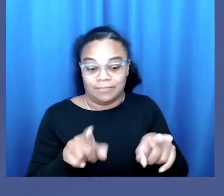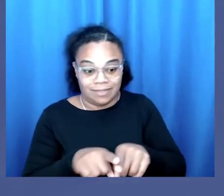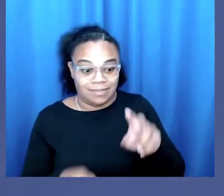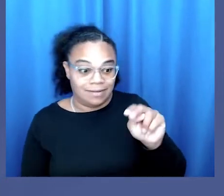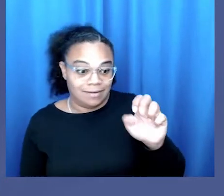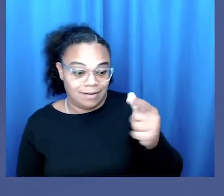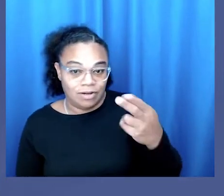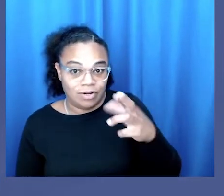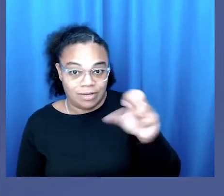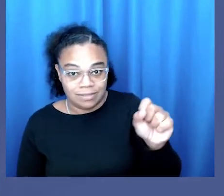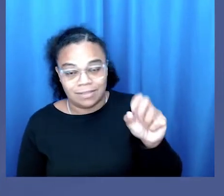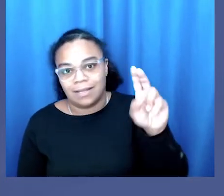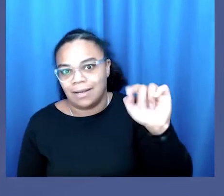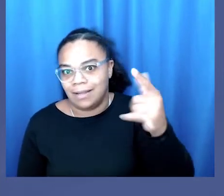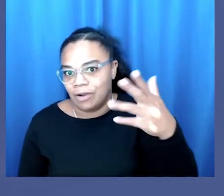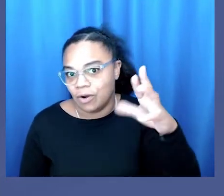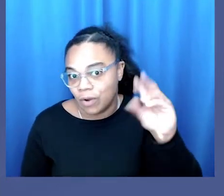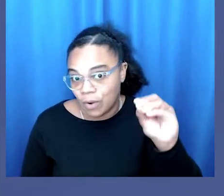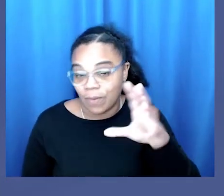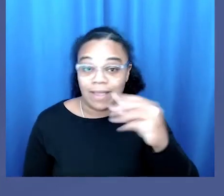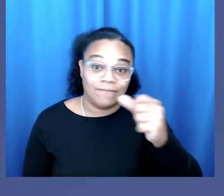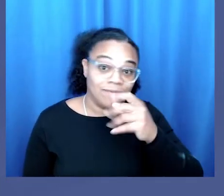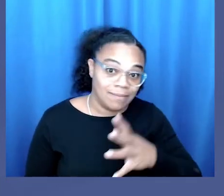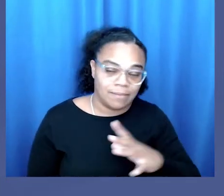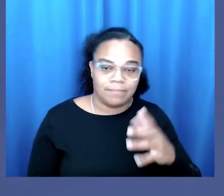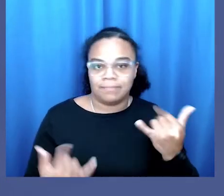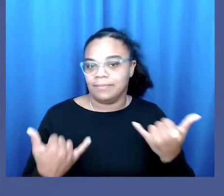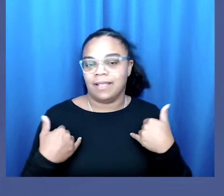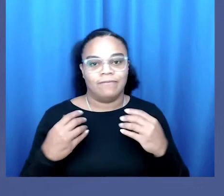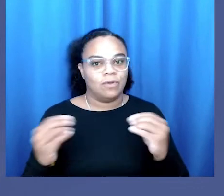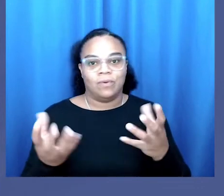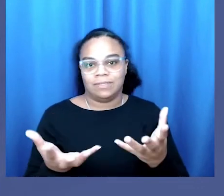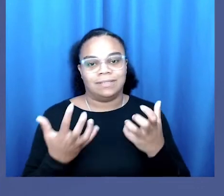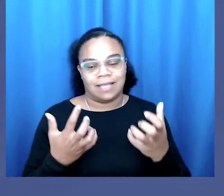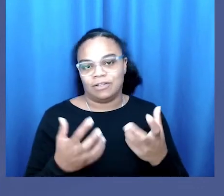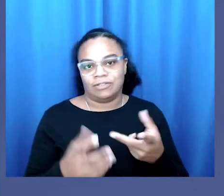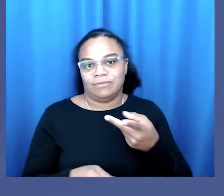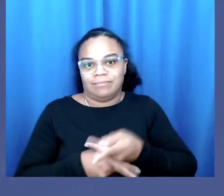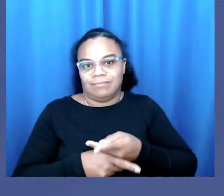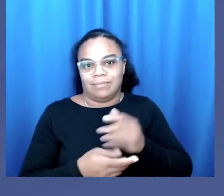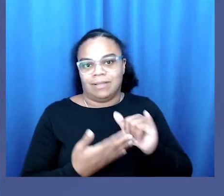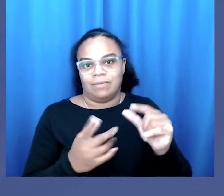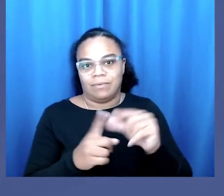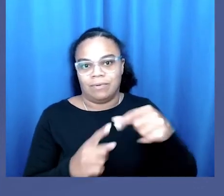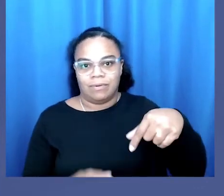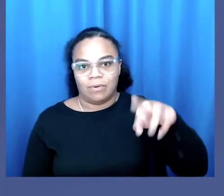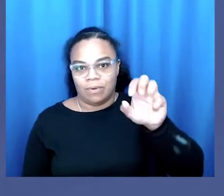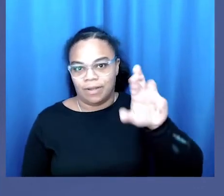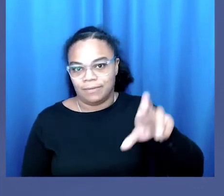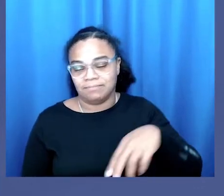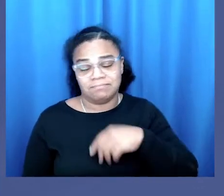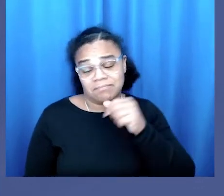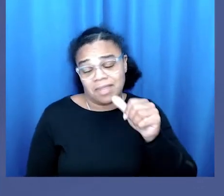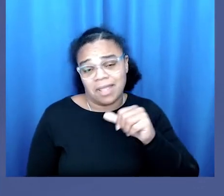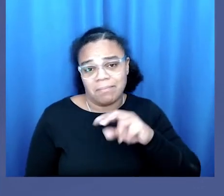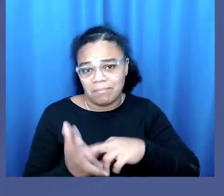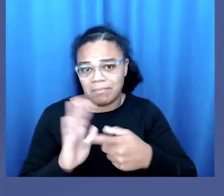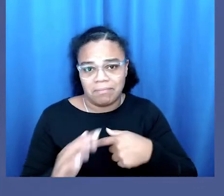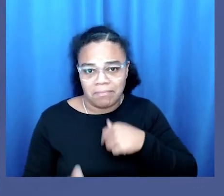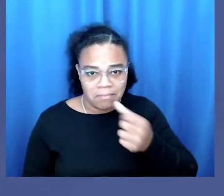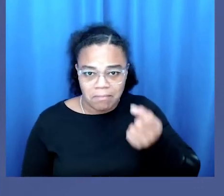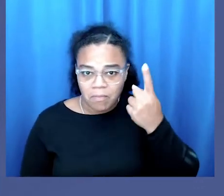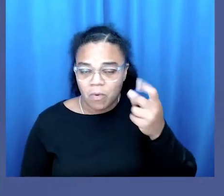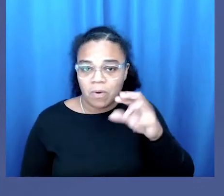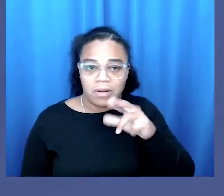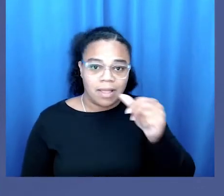As a negris, marked as negro and female, I no longer have the desire to reclaim queer. It is not that